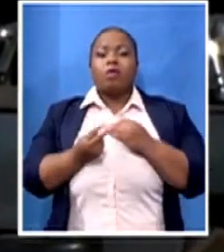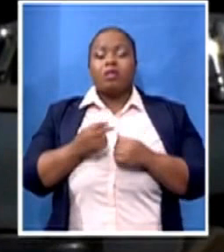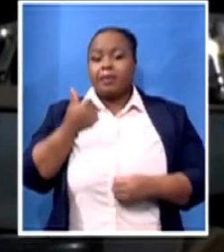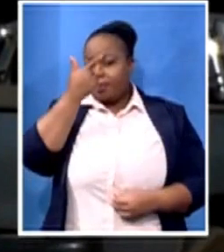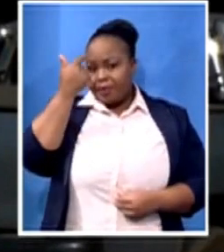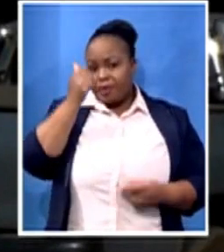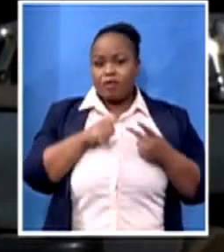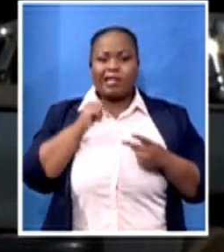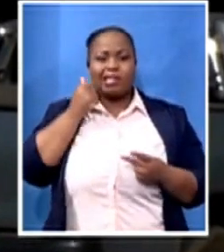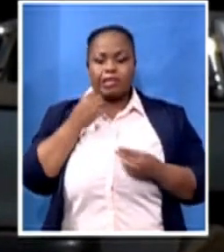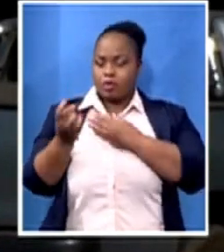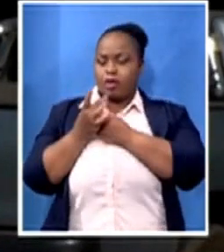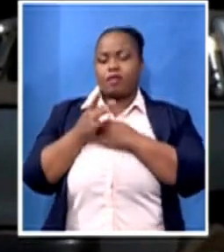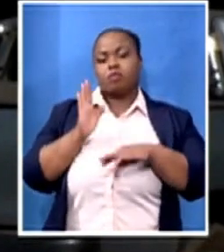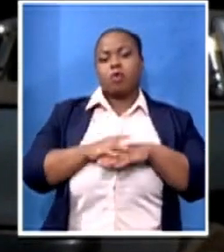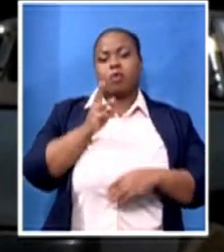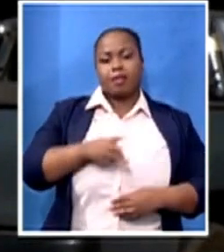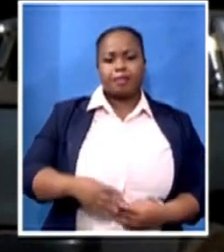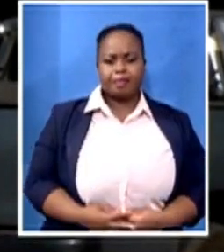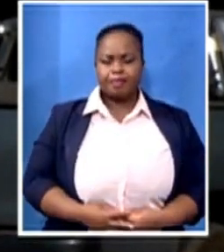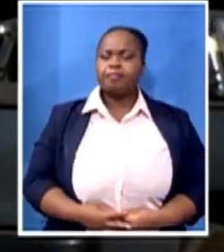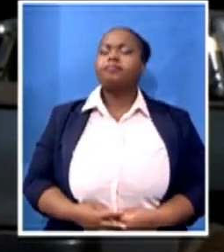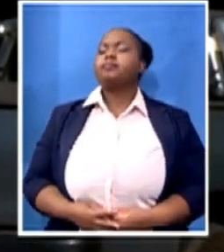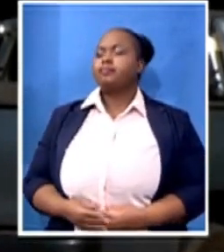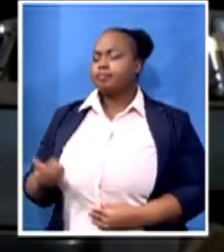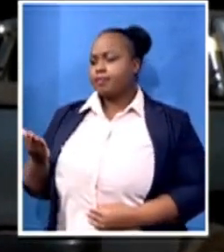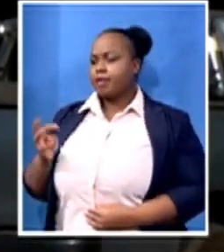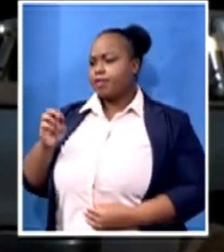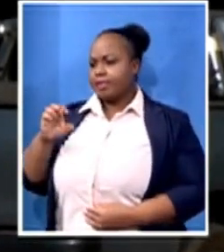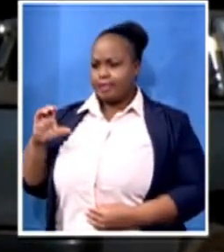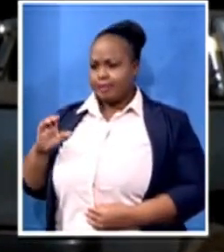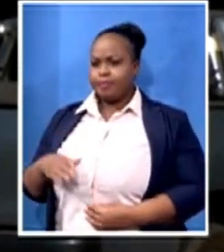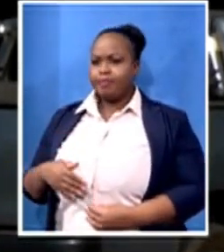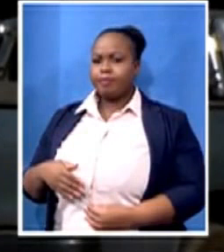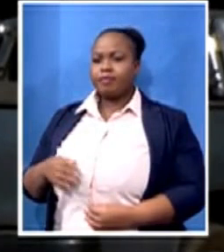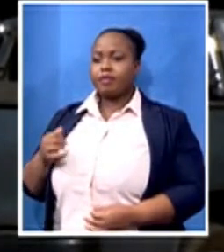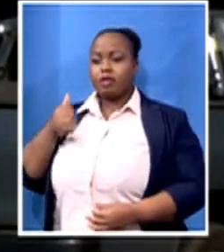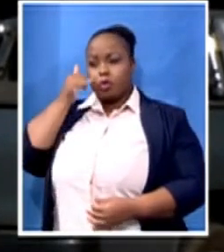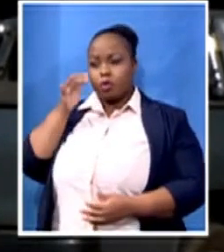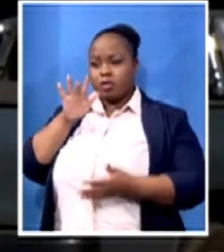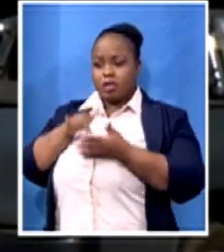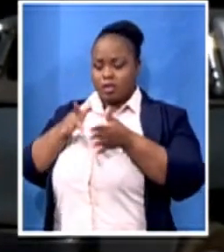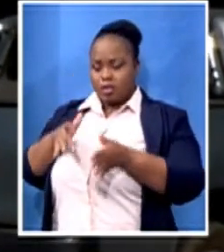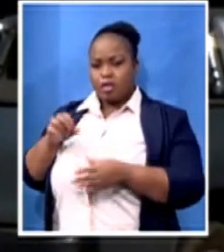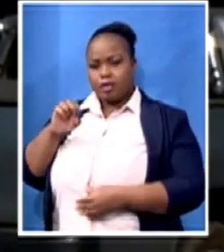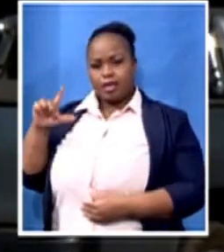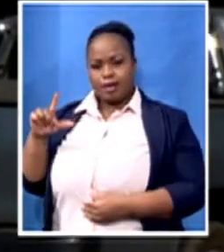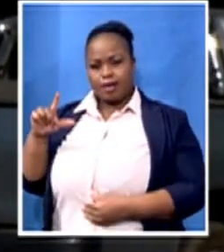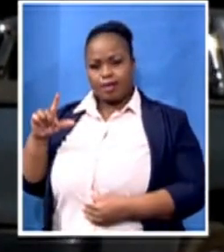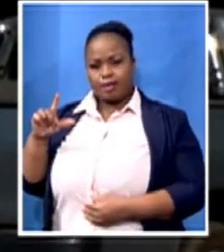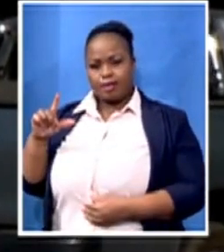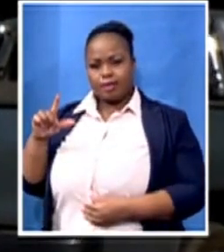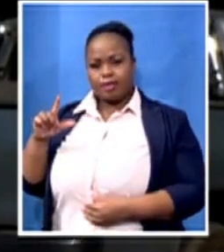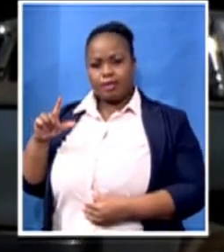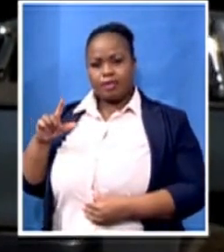Before I let you go, Emisi, the call center here in East London, where we mostly interview you, where you are